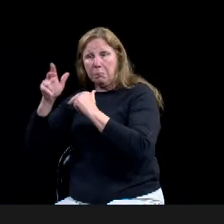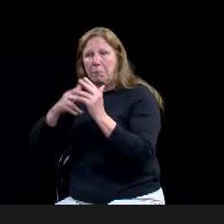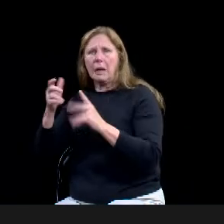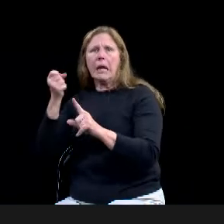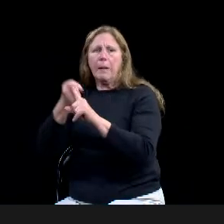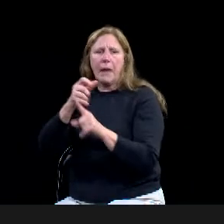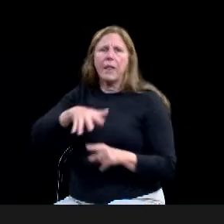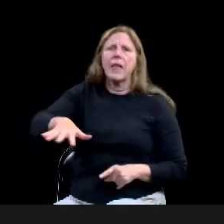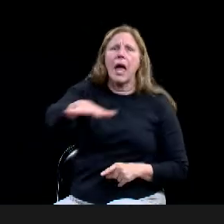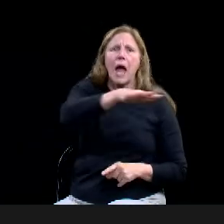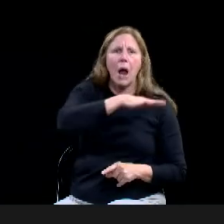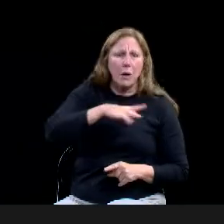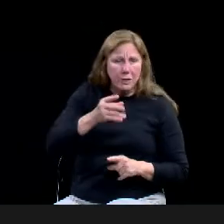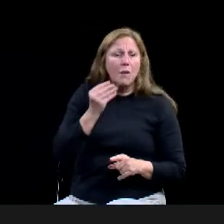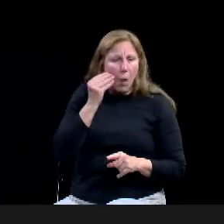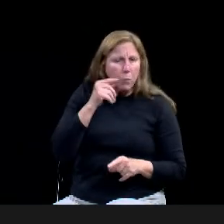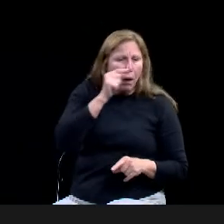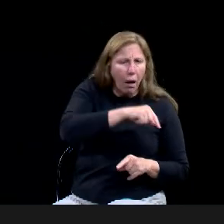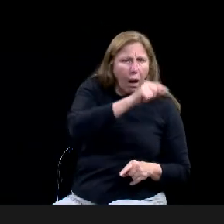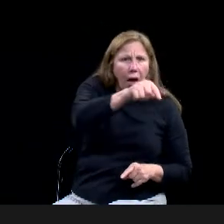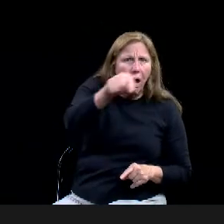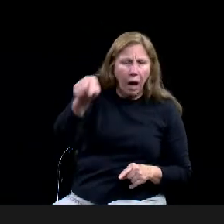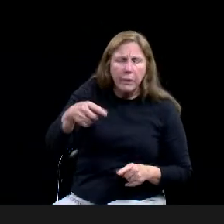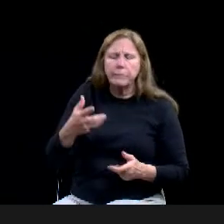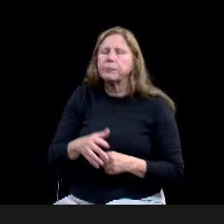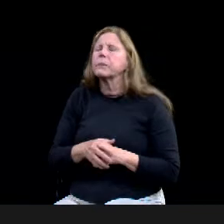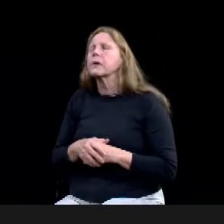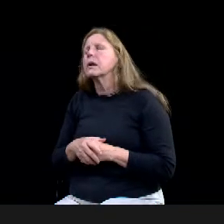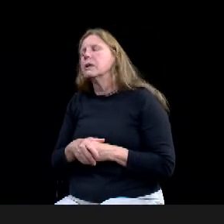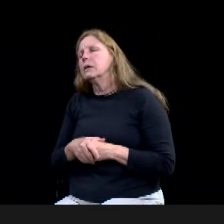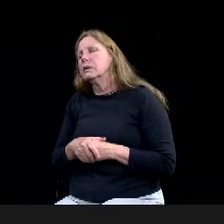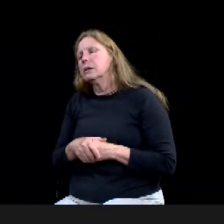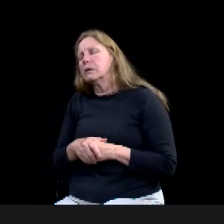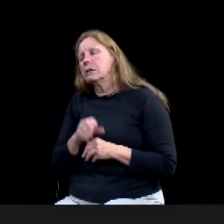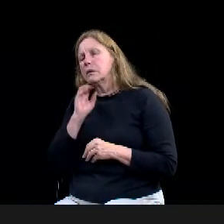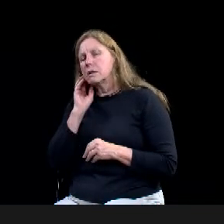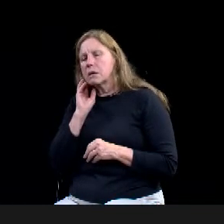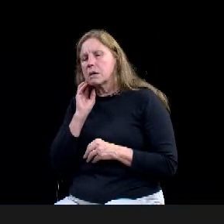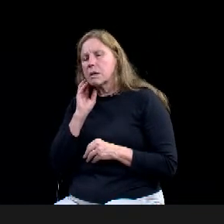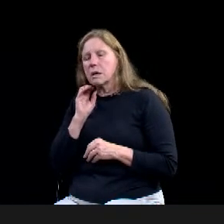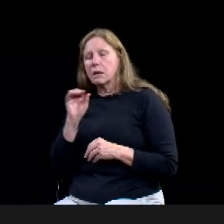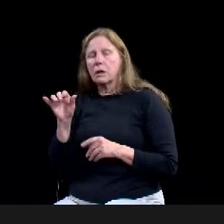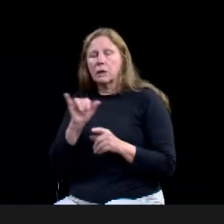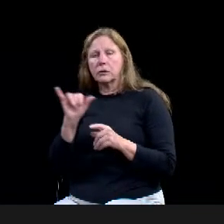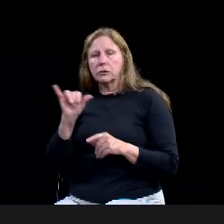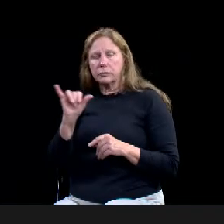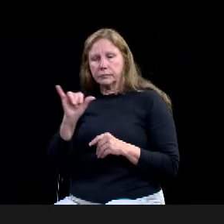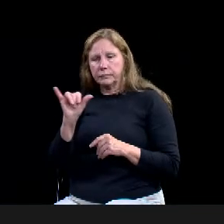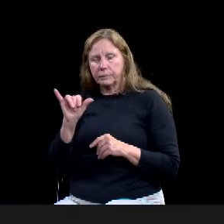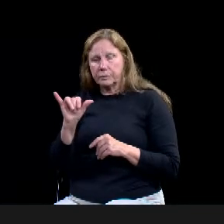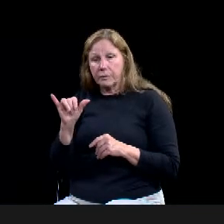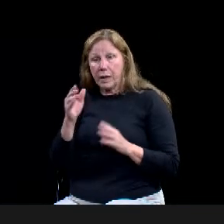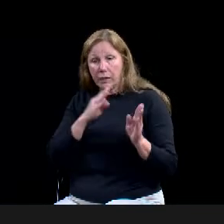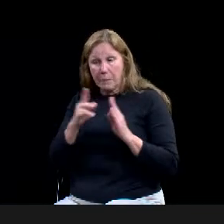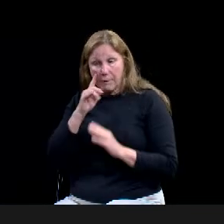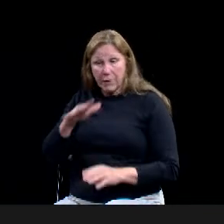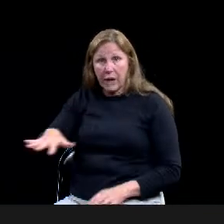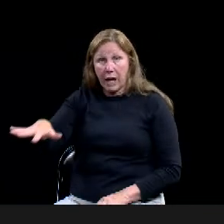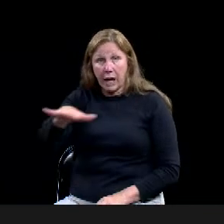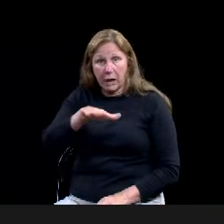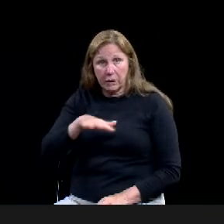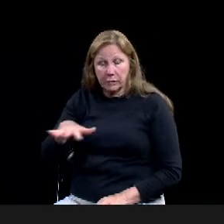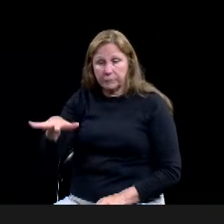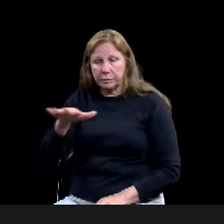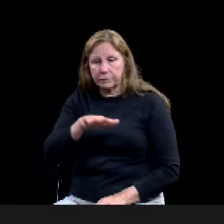the plan for that area is the, you the reworking of those highways and, uh, you know, taking, you know, eventually the, the